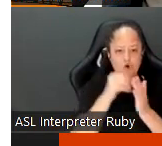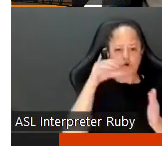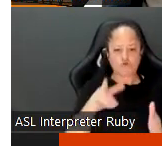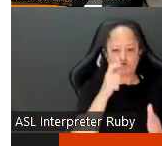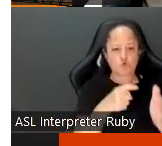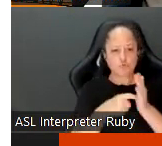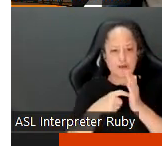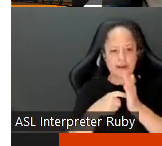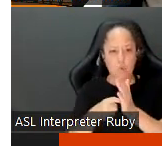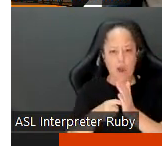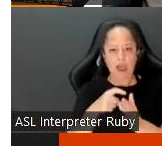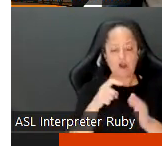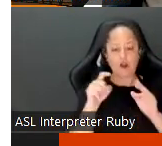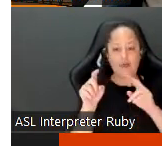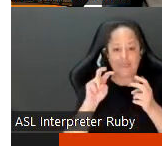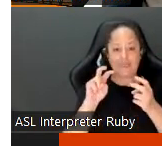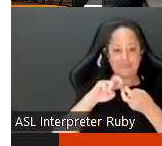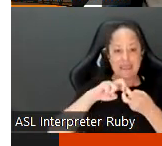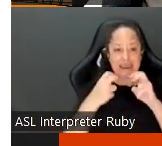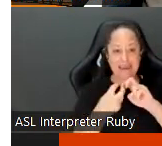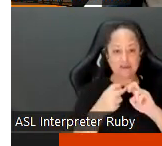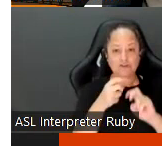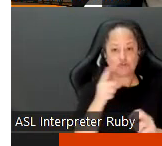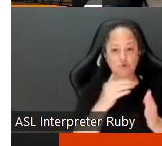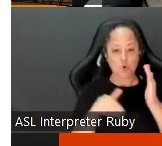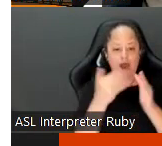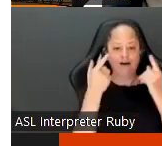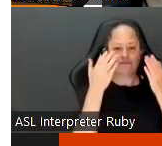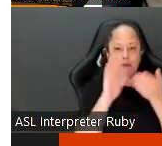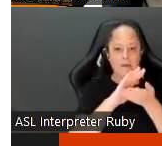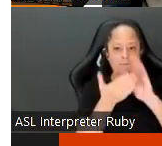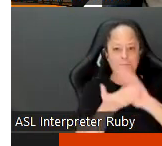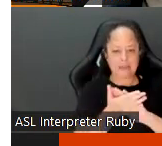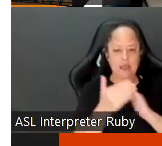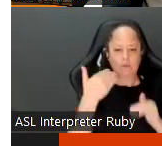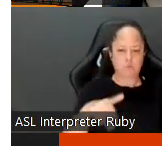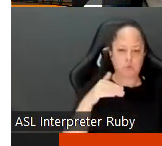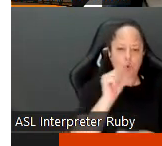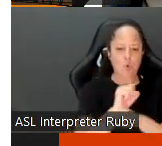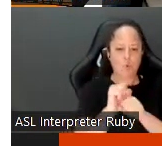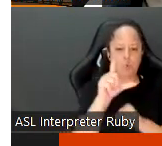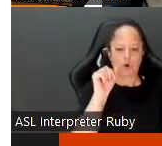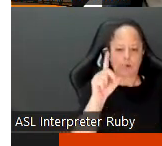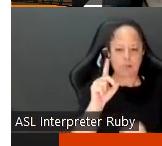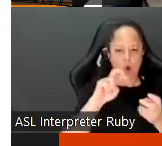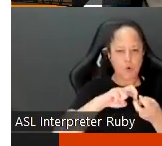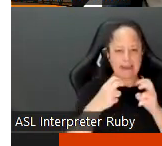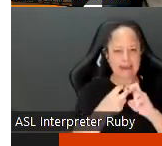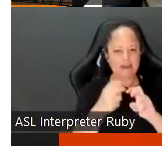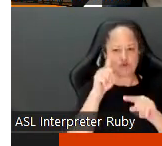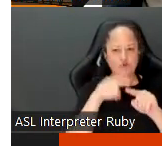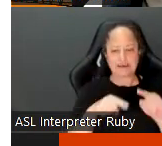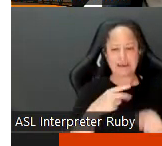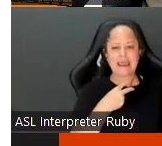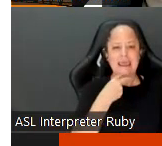require it the issue is that it's it often becomes a very significant workload issue and our point is you can't simply force